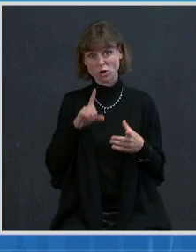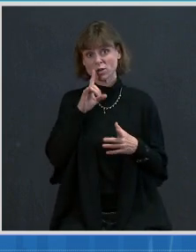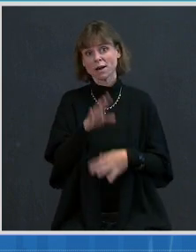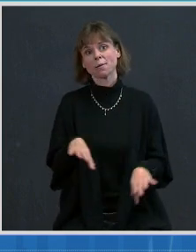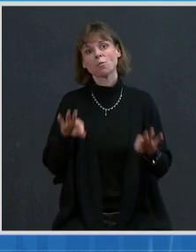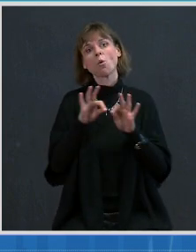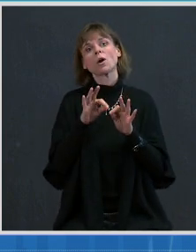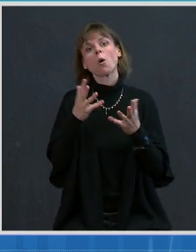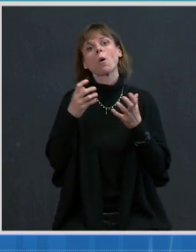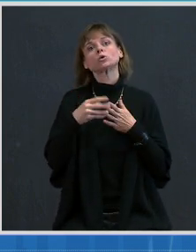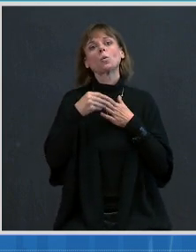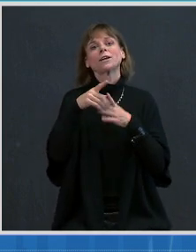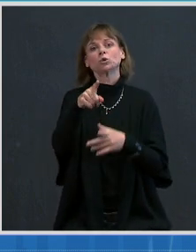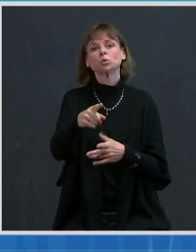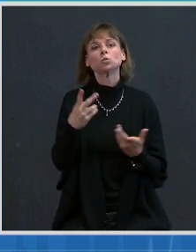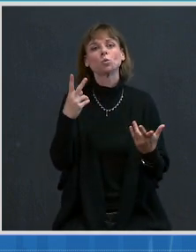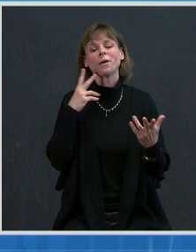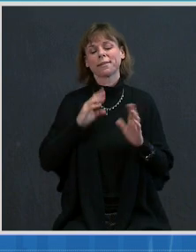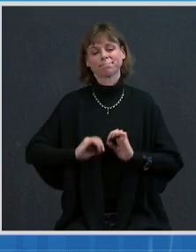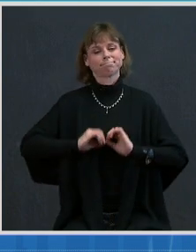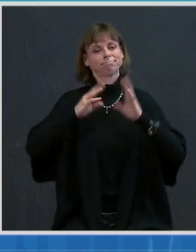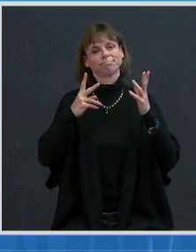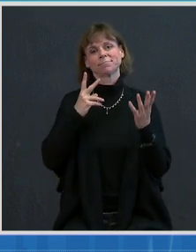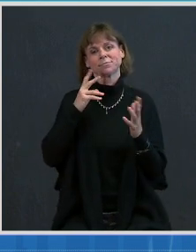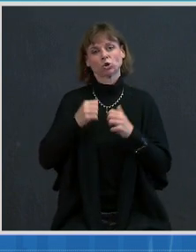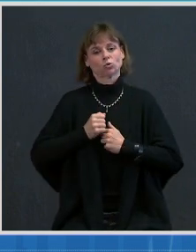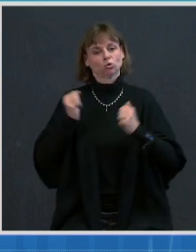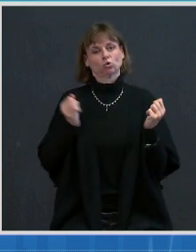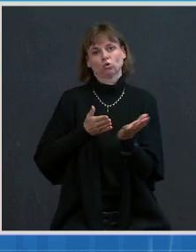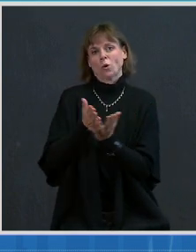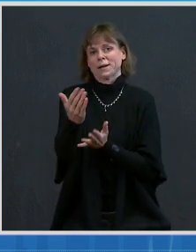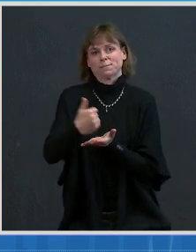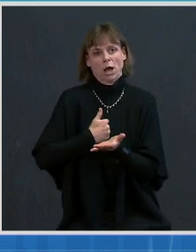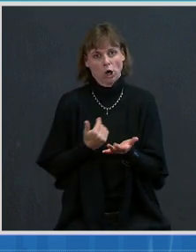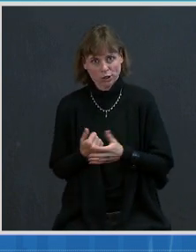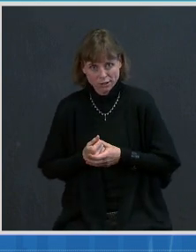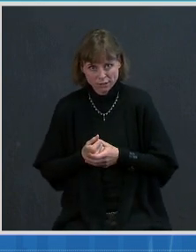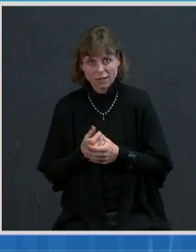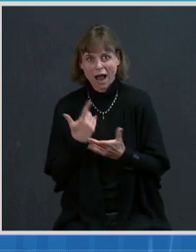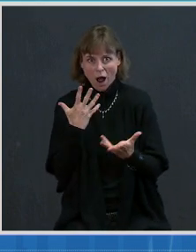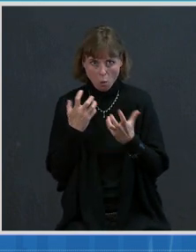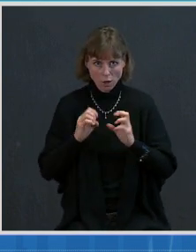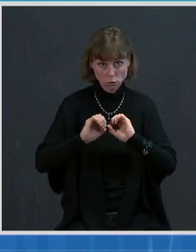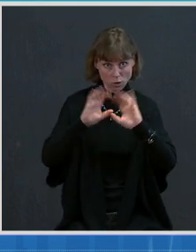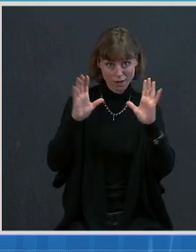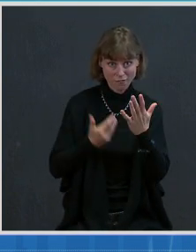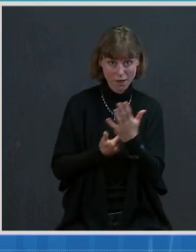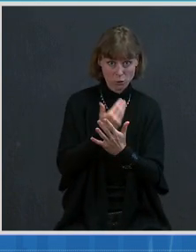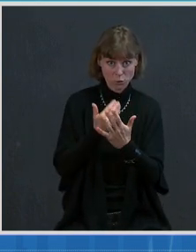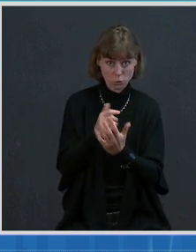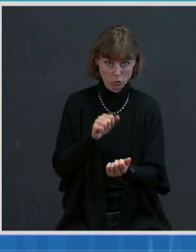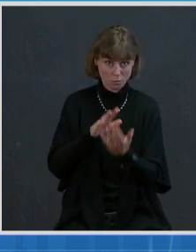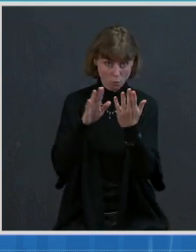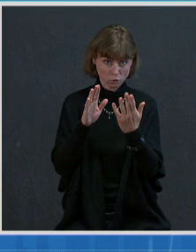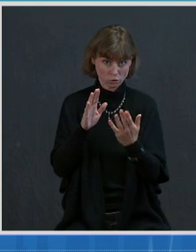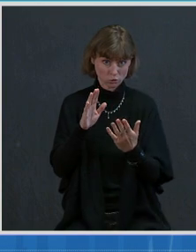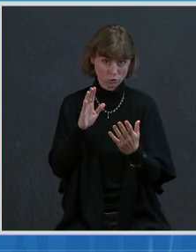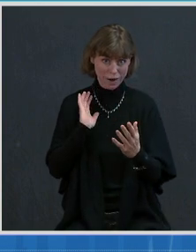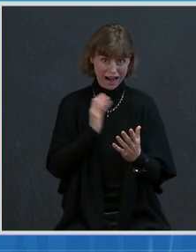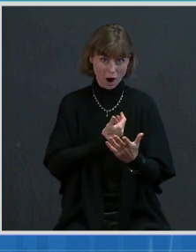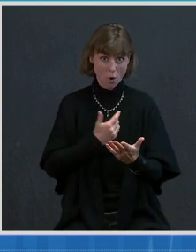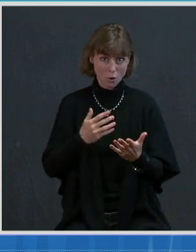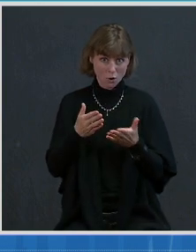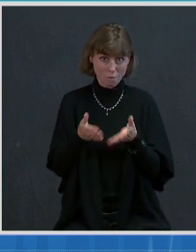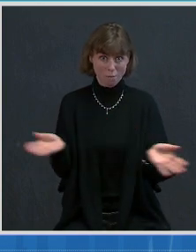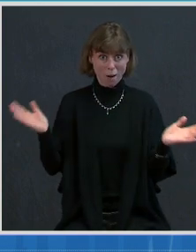transparency. And reflecting this principle, I believed it was important for me to clarify this new approach to our public-facing data. Thank you. I